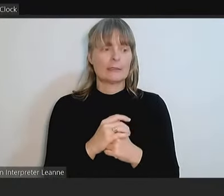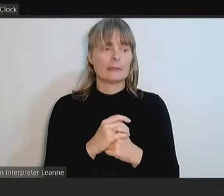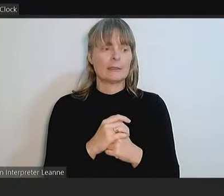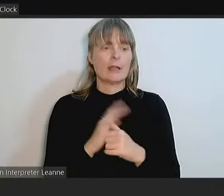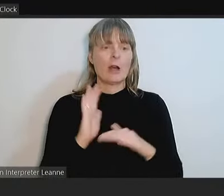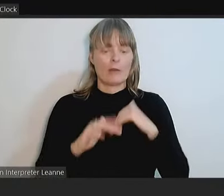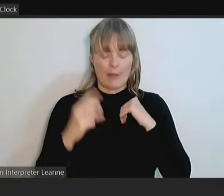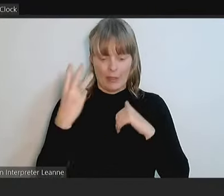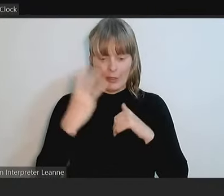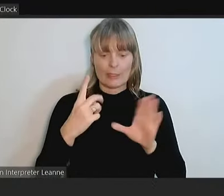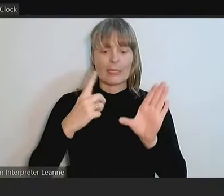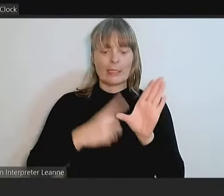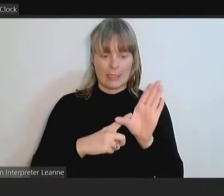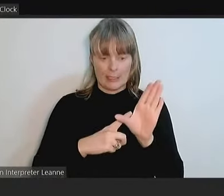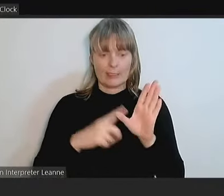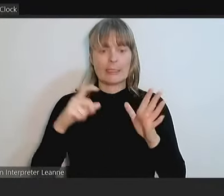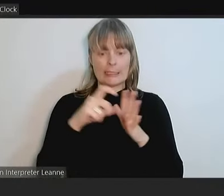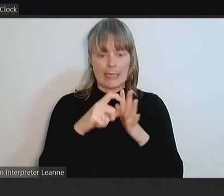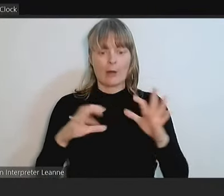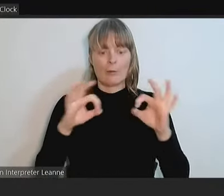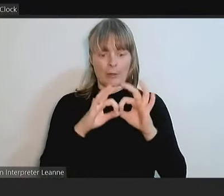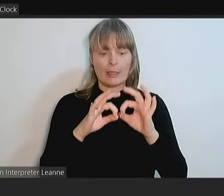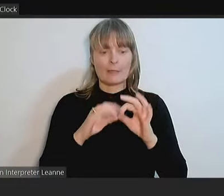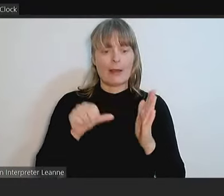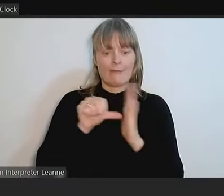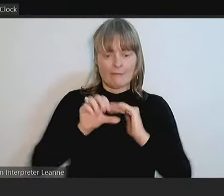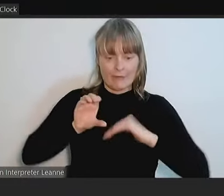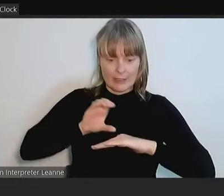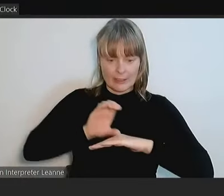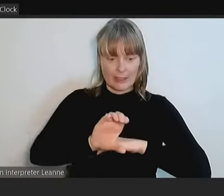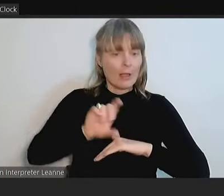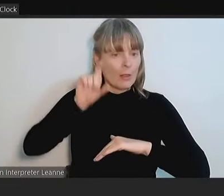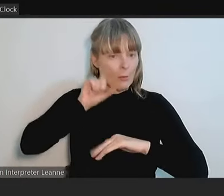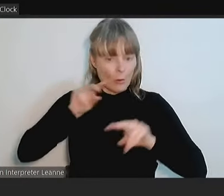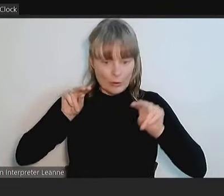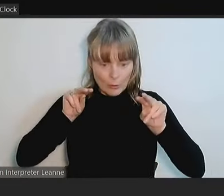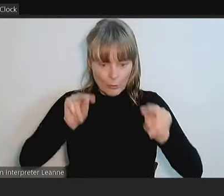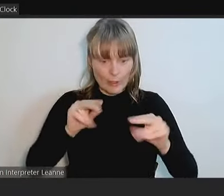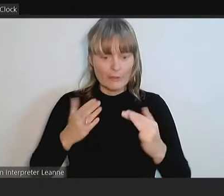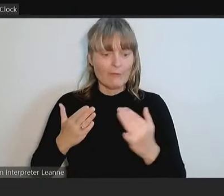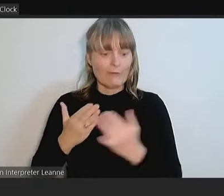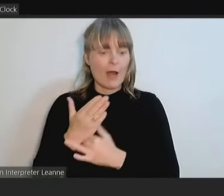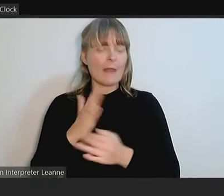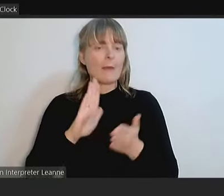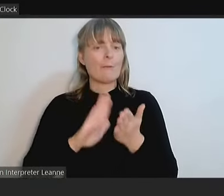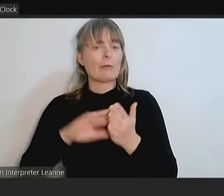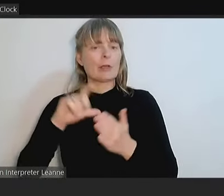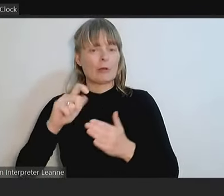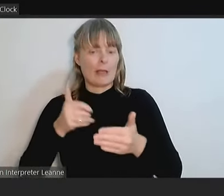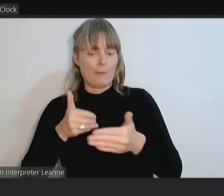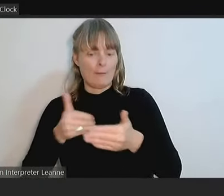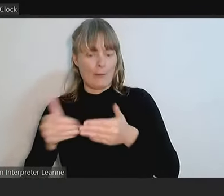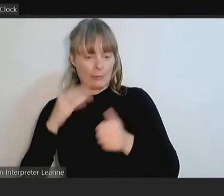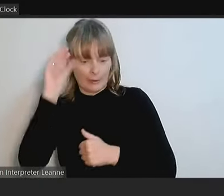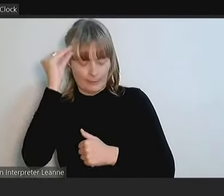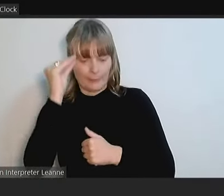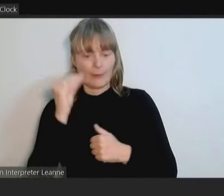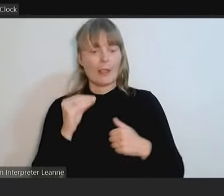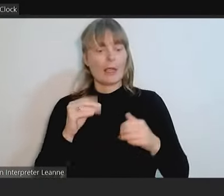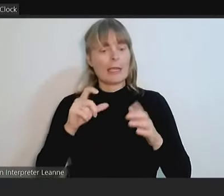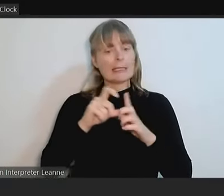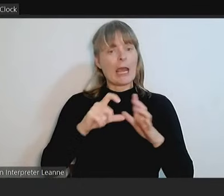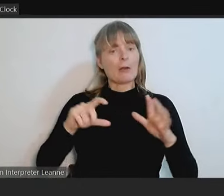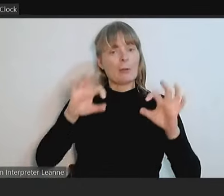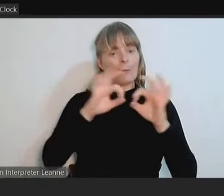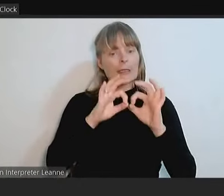the City of Darabin has been funding the Water Watch program via Mary Creek Management Committee. Darabin's 23-24 budget has been released and it has not